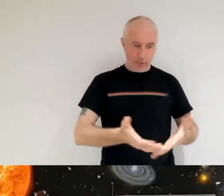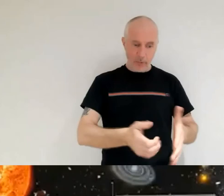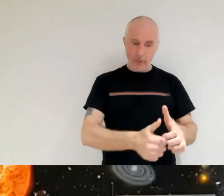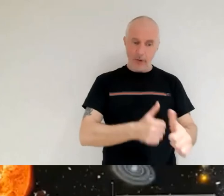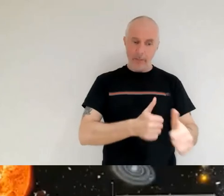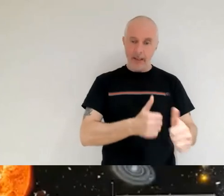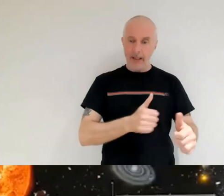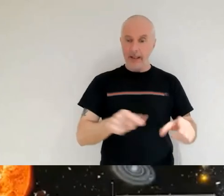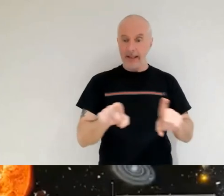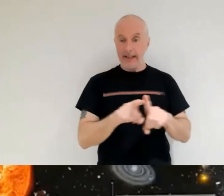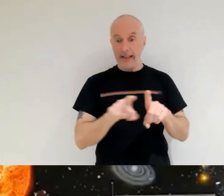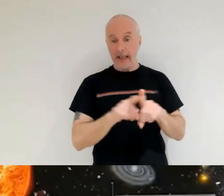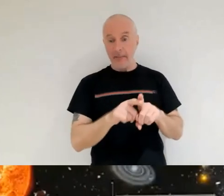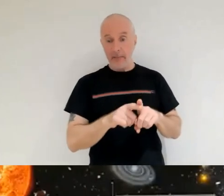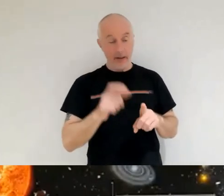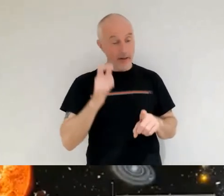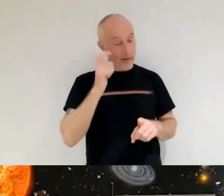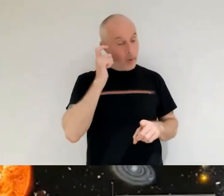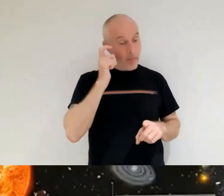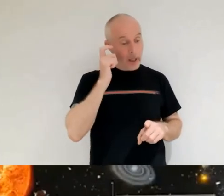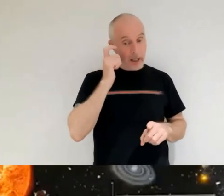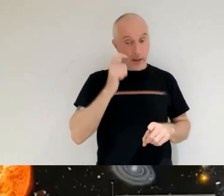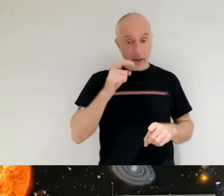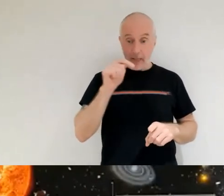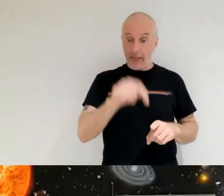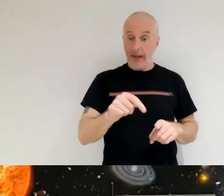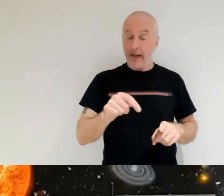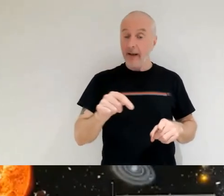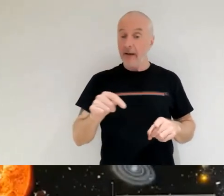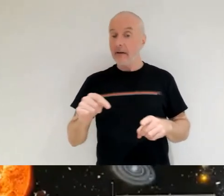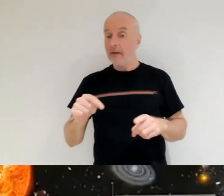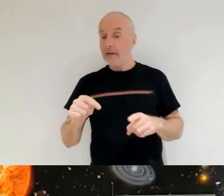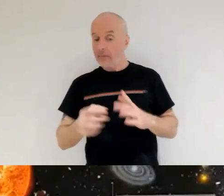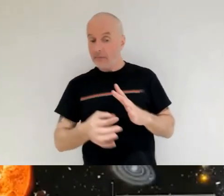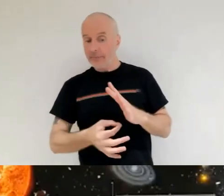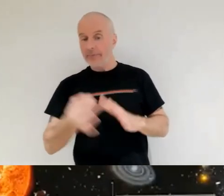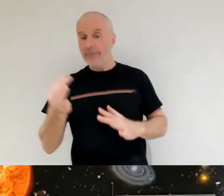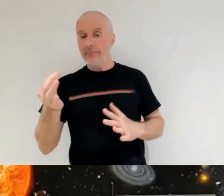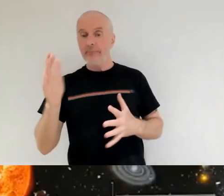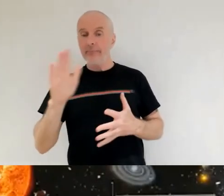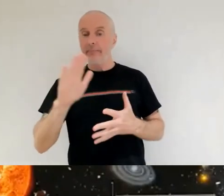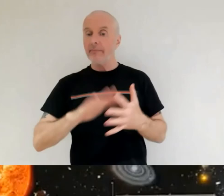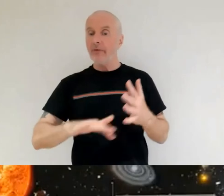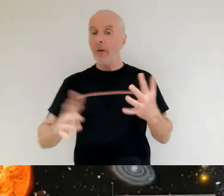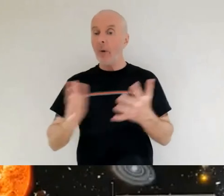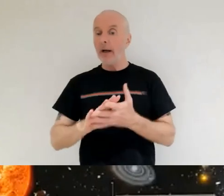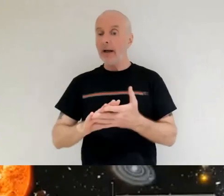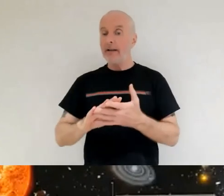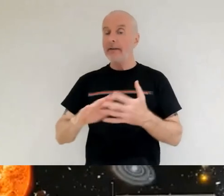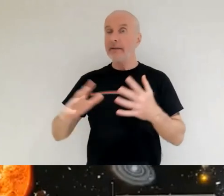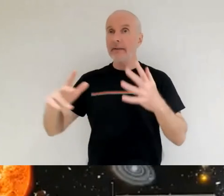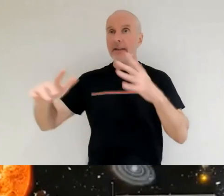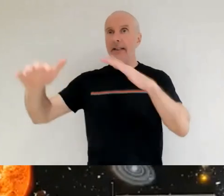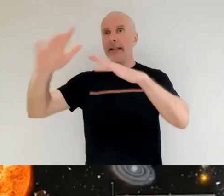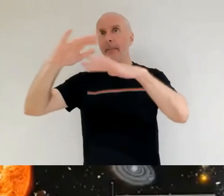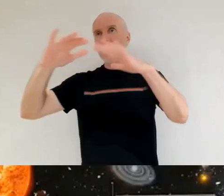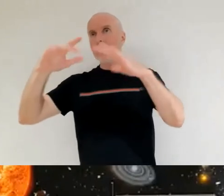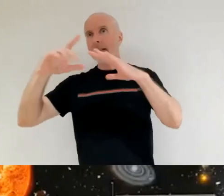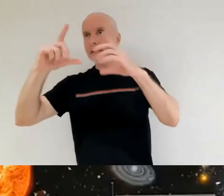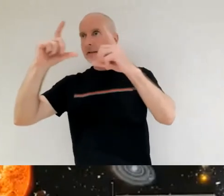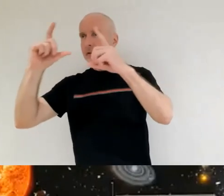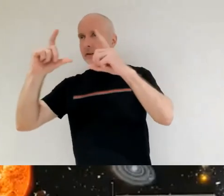mobile phones they have been enhanced and improved no end by space imaging and so